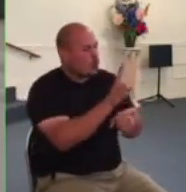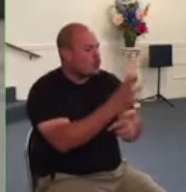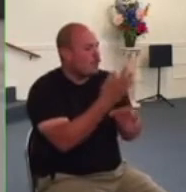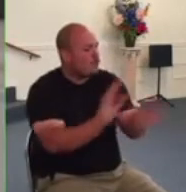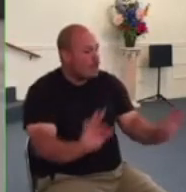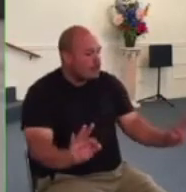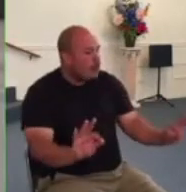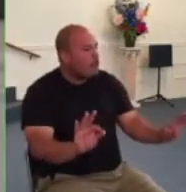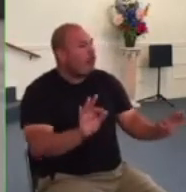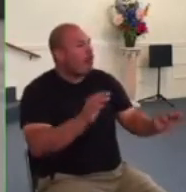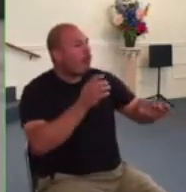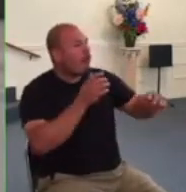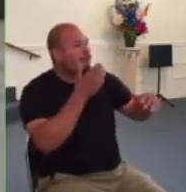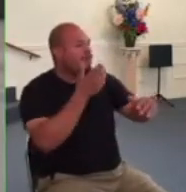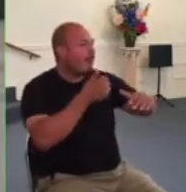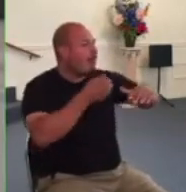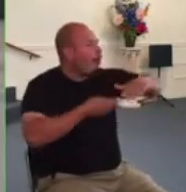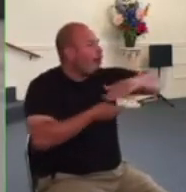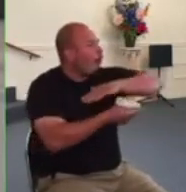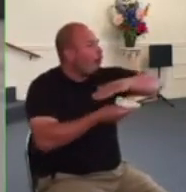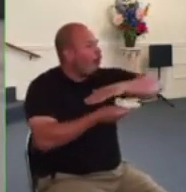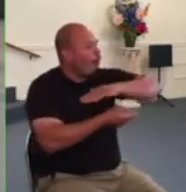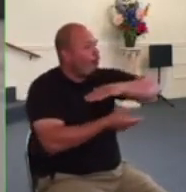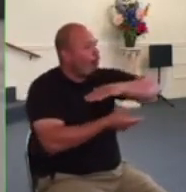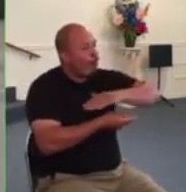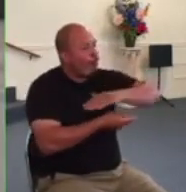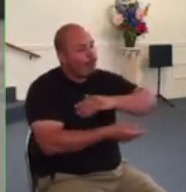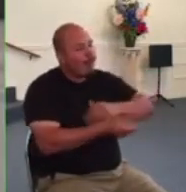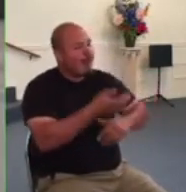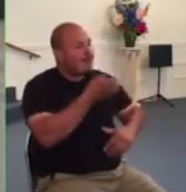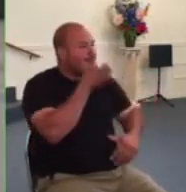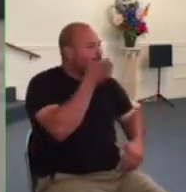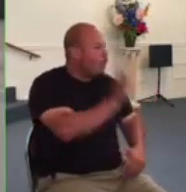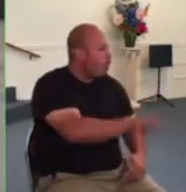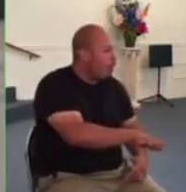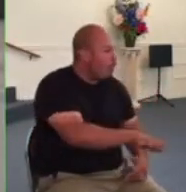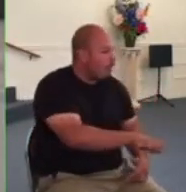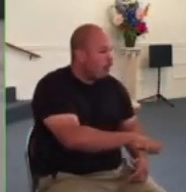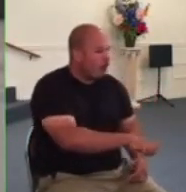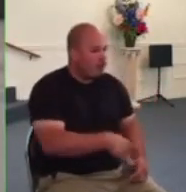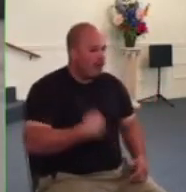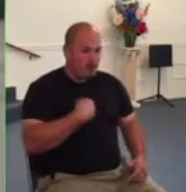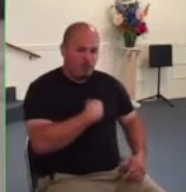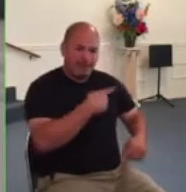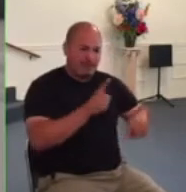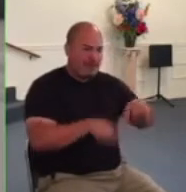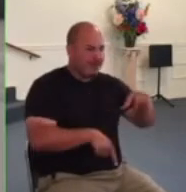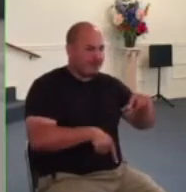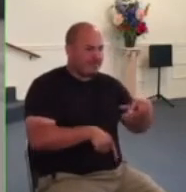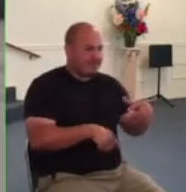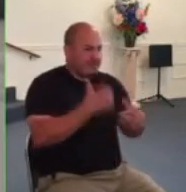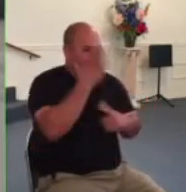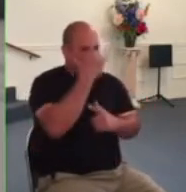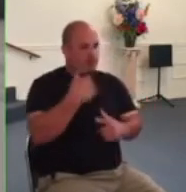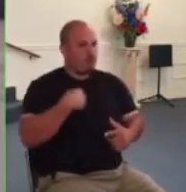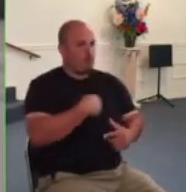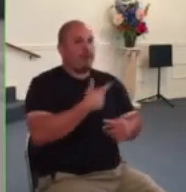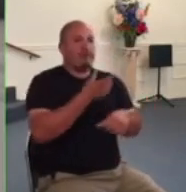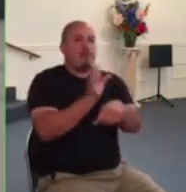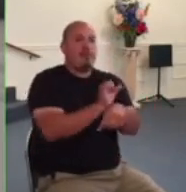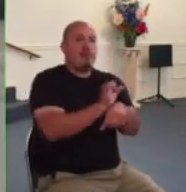out and break the law on religious grounds when it's not necessary to do so we are slaves of god and must conduct ourselves